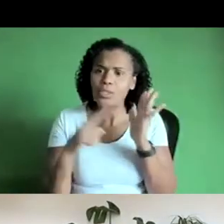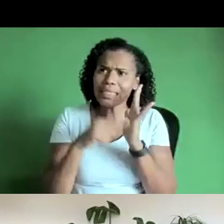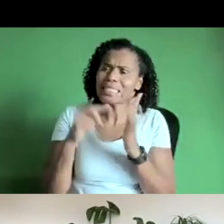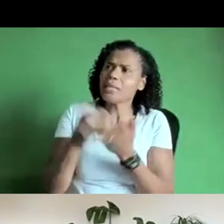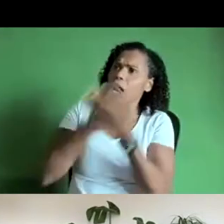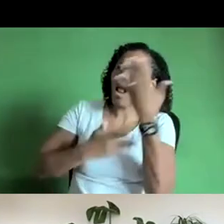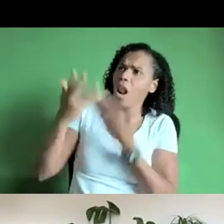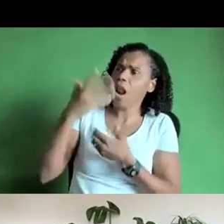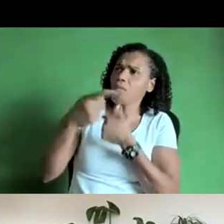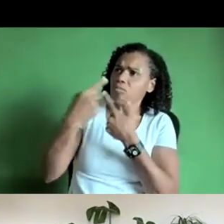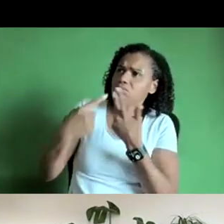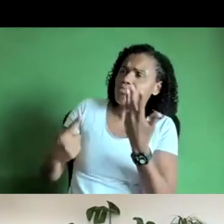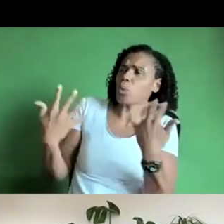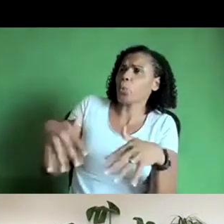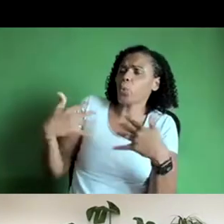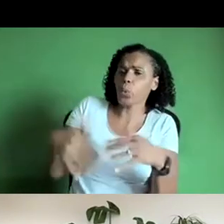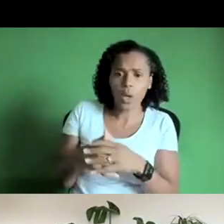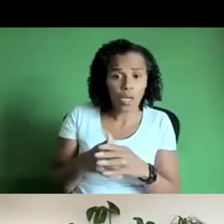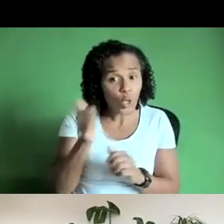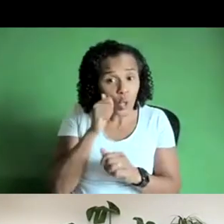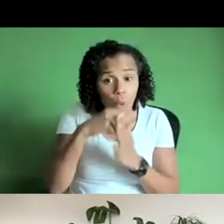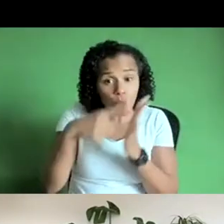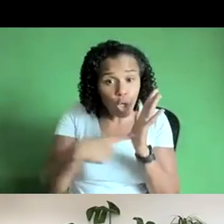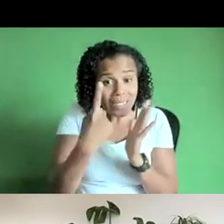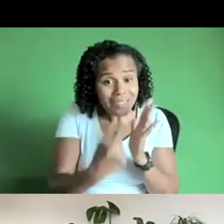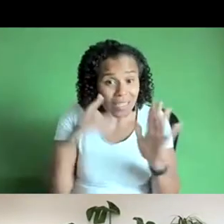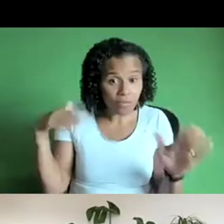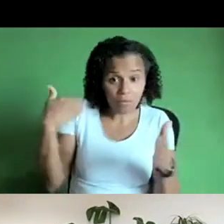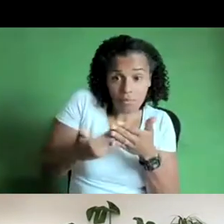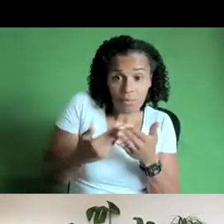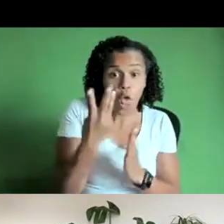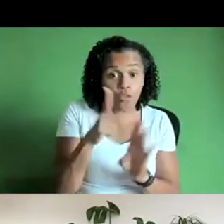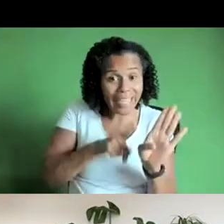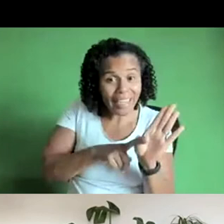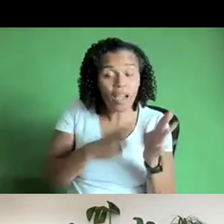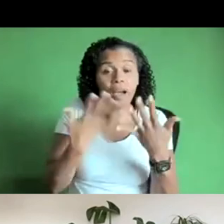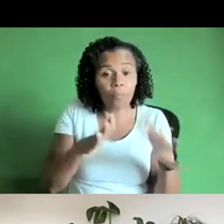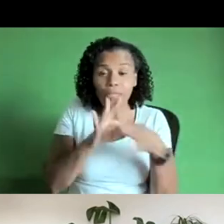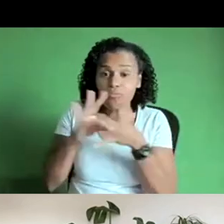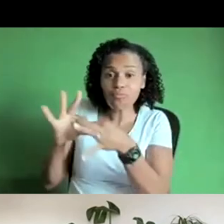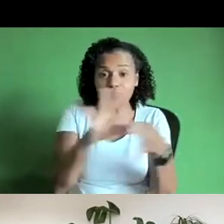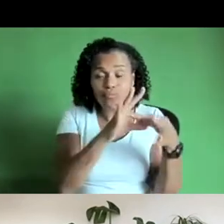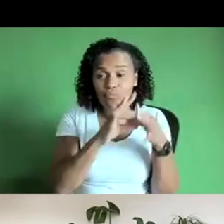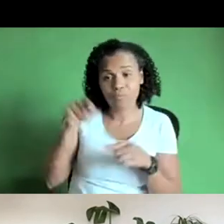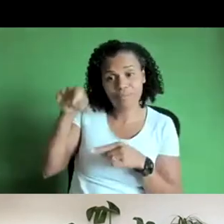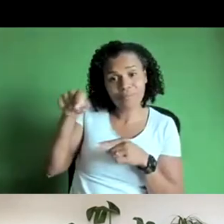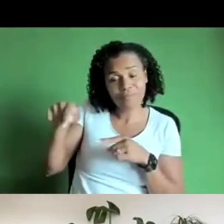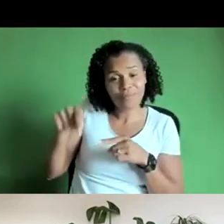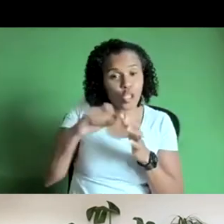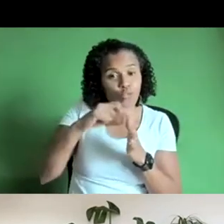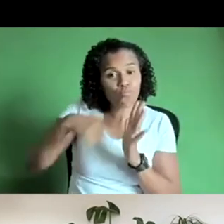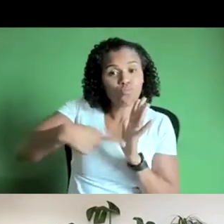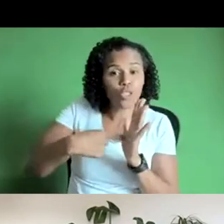of a three-year project um where we've been collaborating with project artworks at autograph and